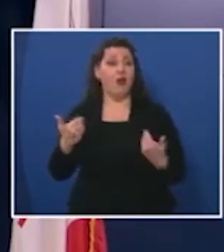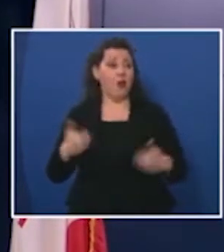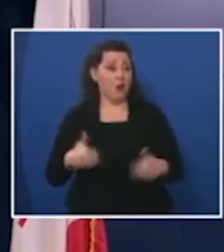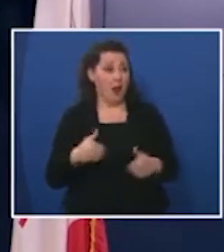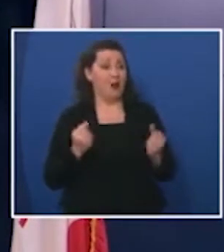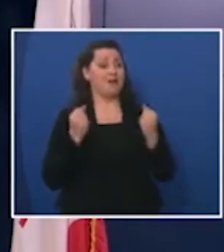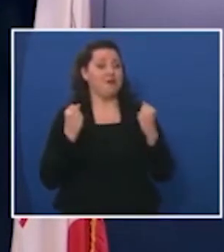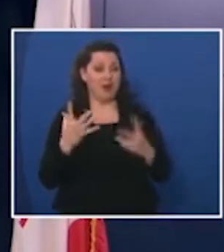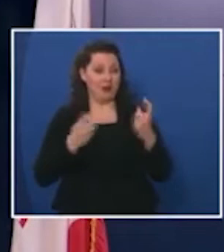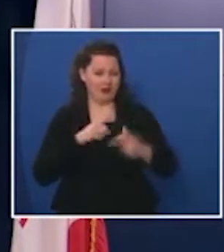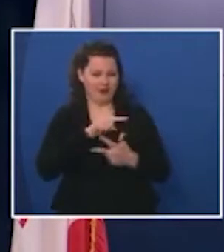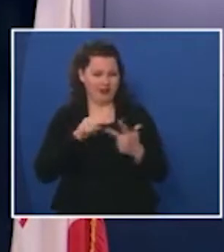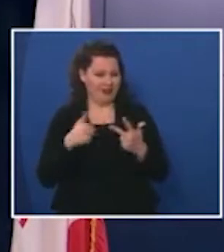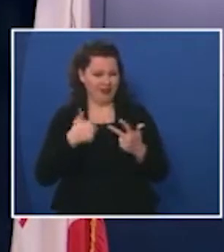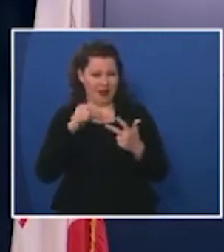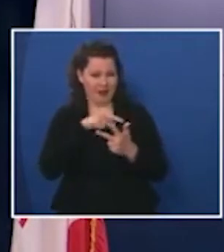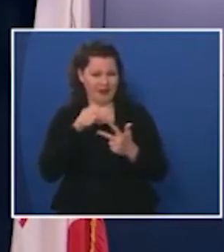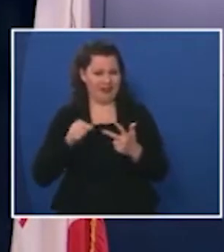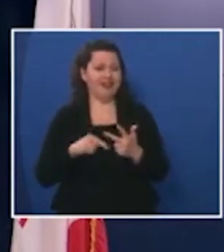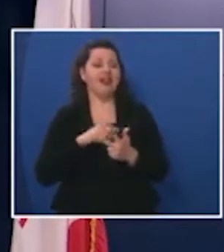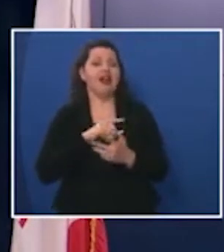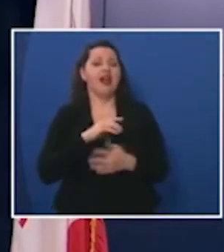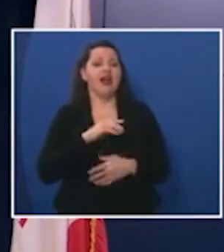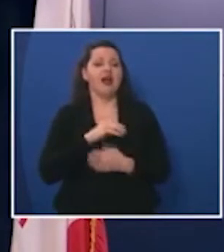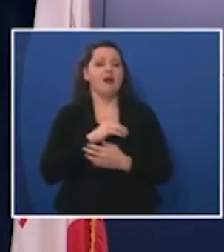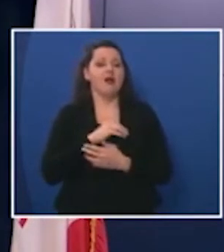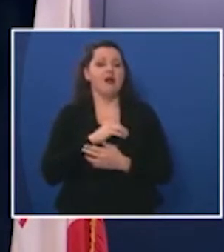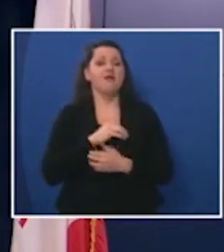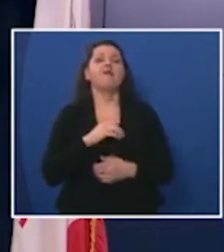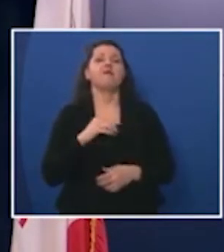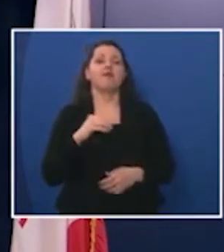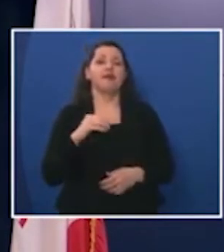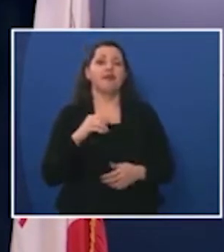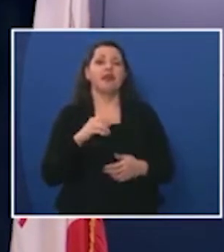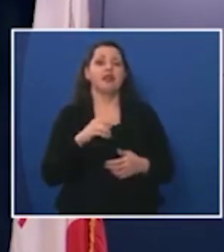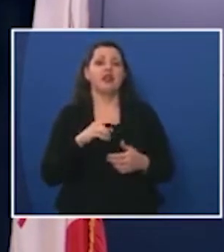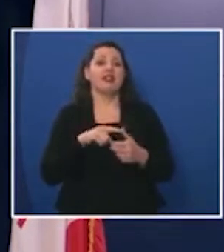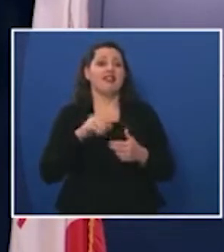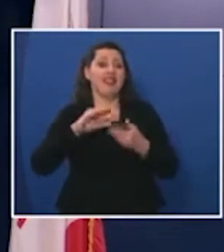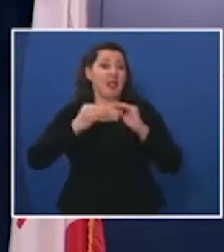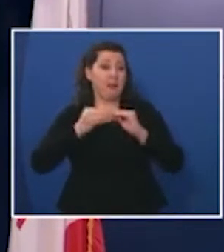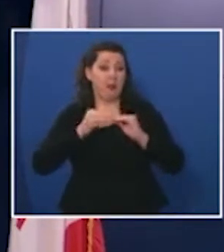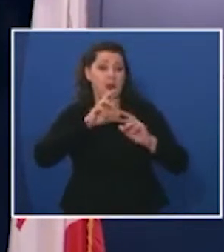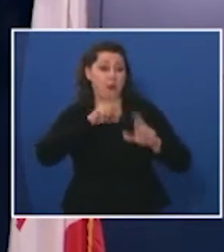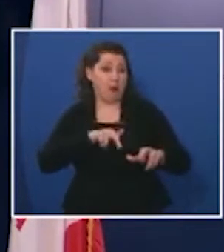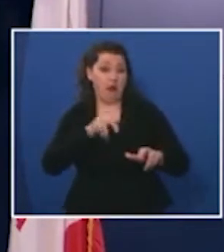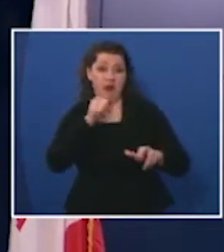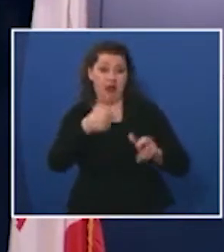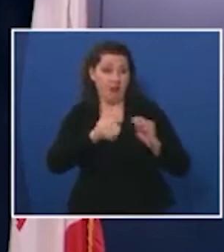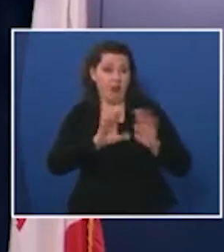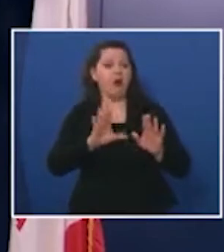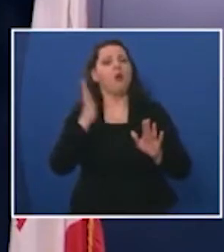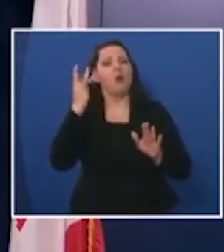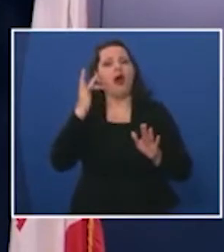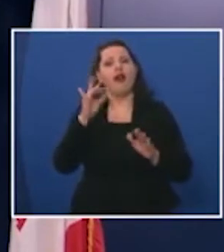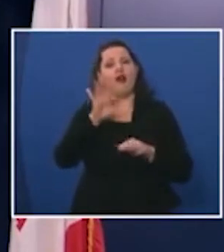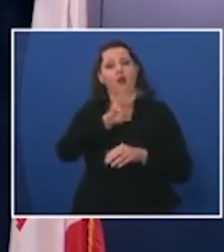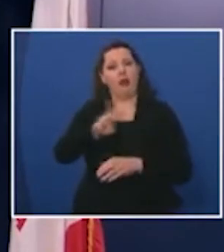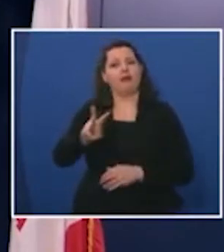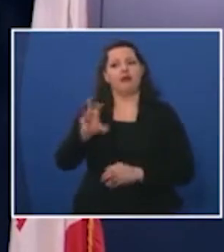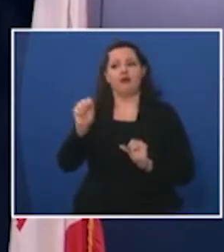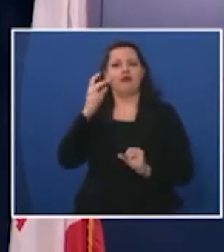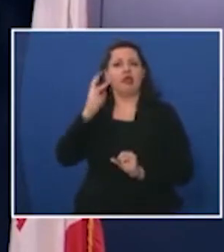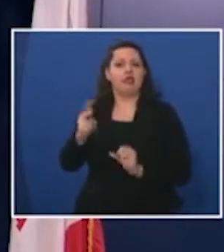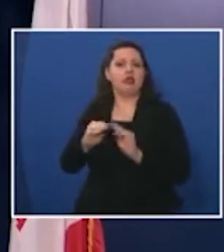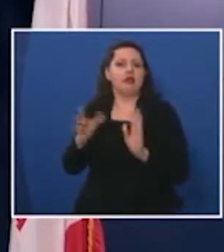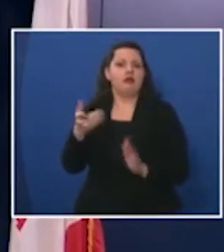questions so let me see i'll try to tick through most of them uh we we are not highlighting the numbers because we have access to the data um on